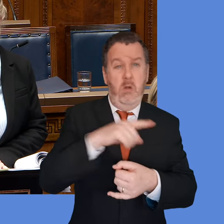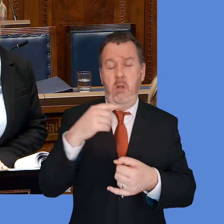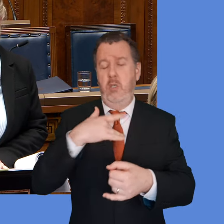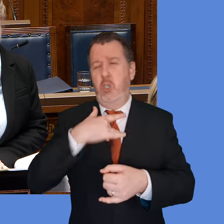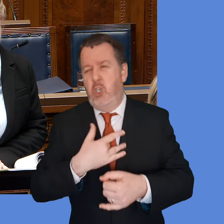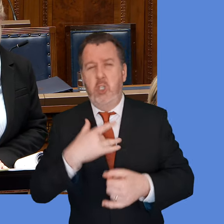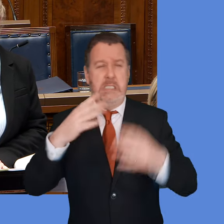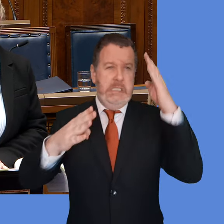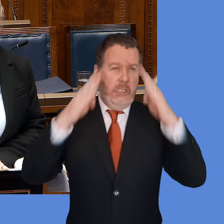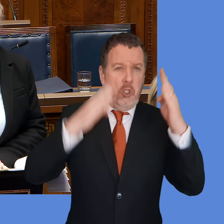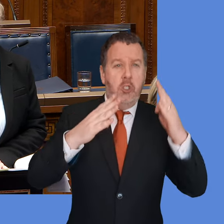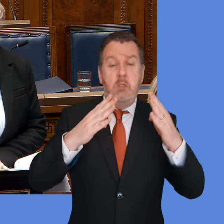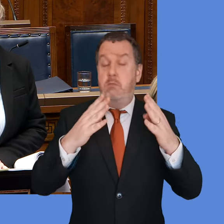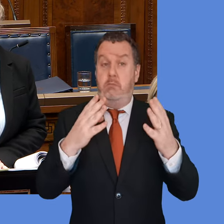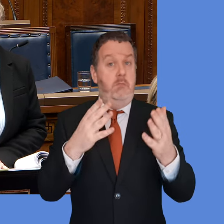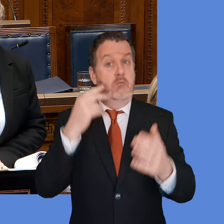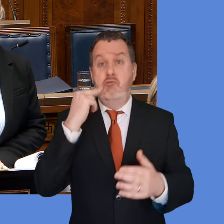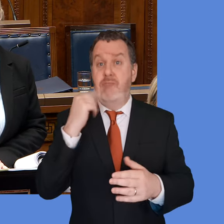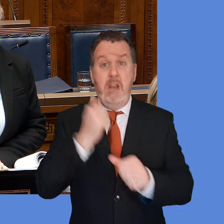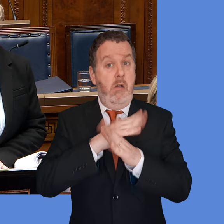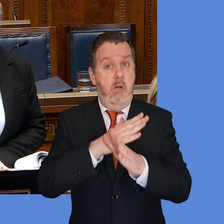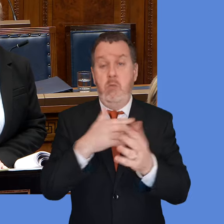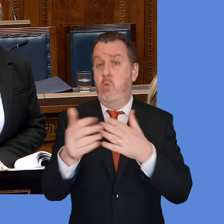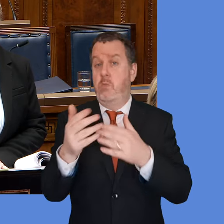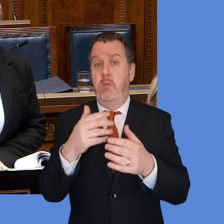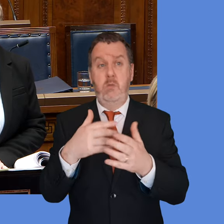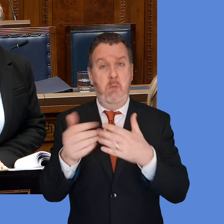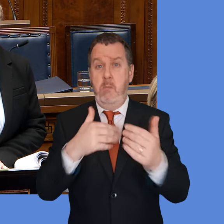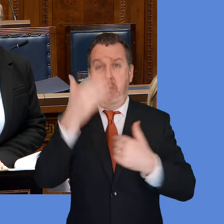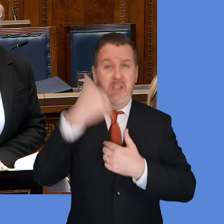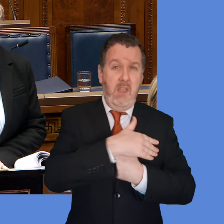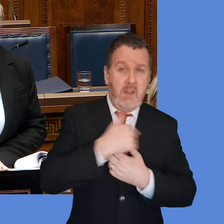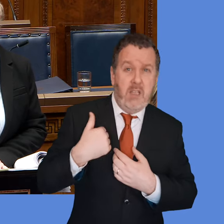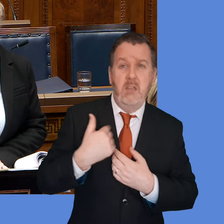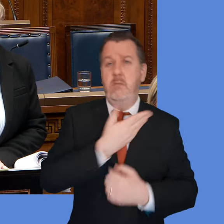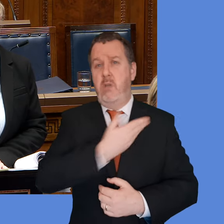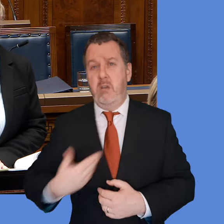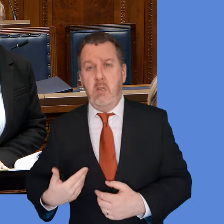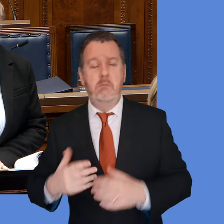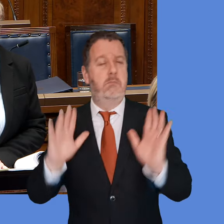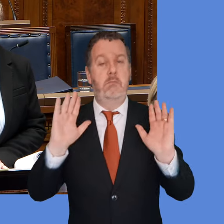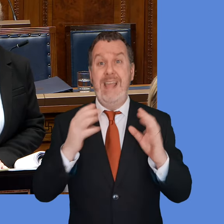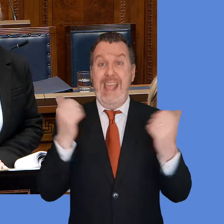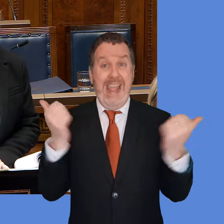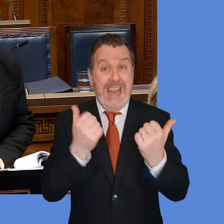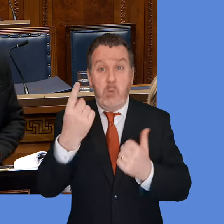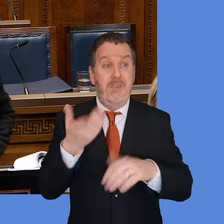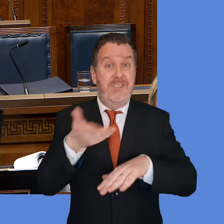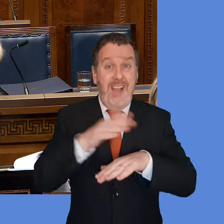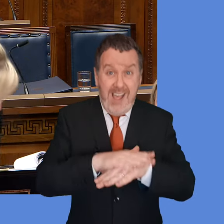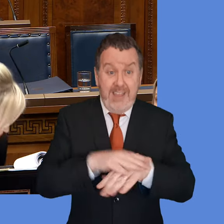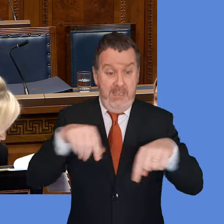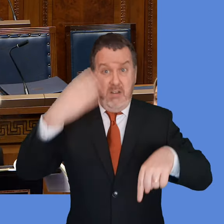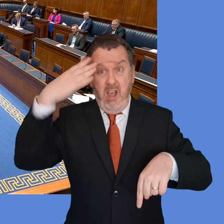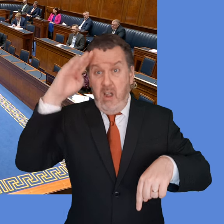regrettable across the board. It doesn't matter what background you come from or who hurt who, it is regrettable that there's been any loss of life here on our